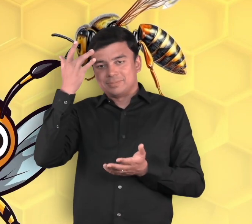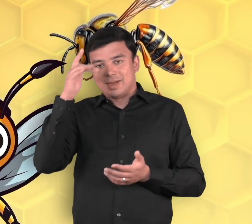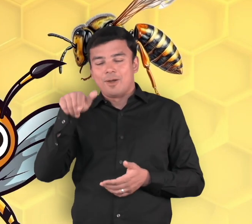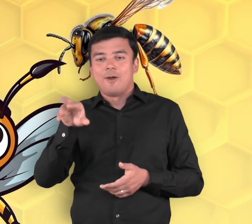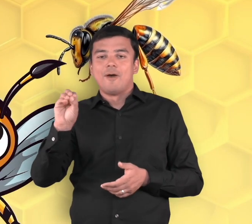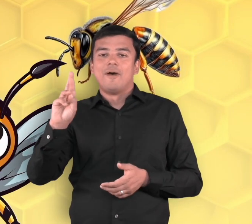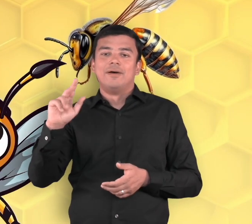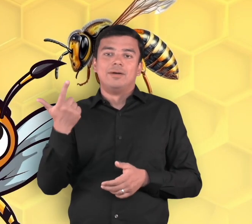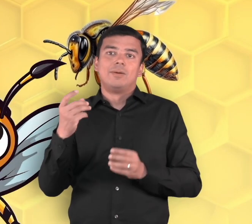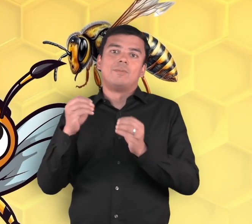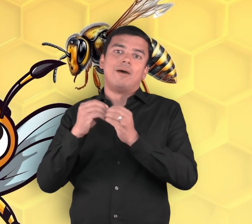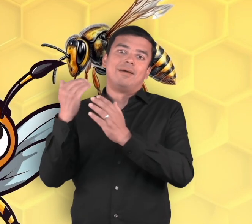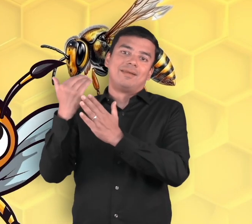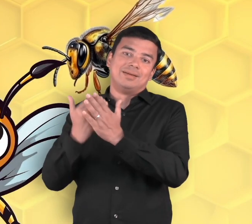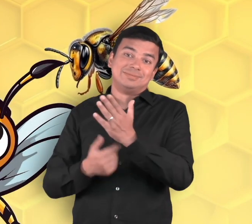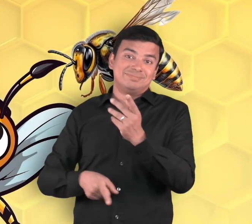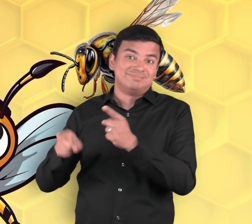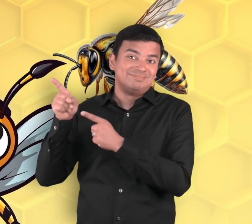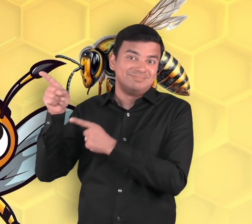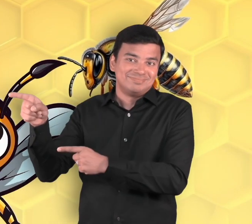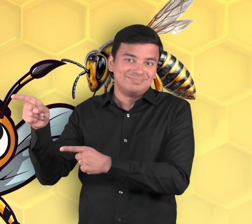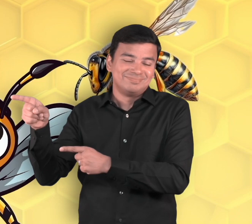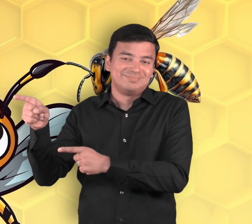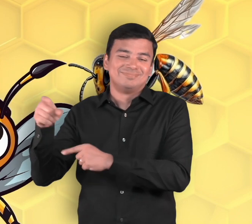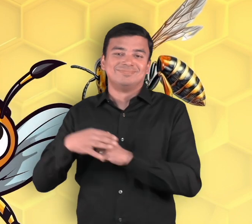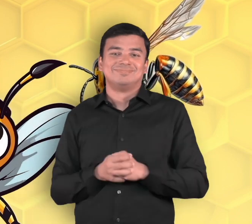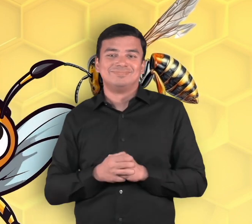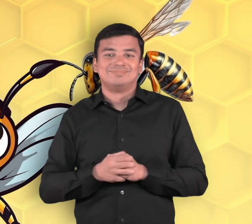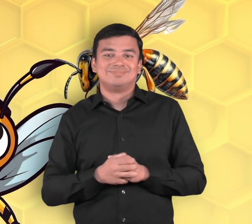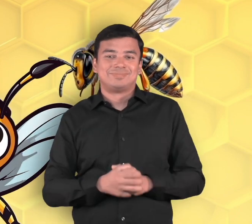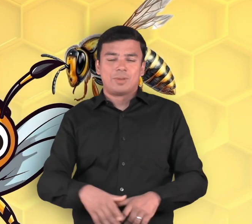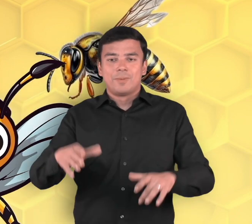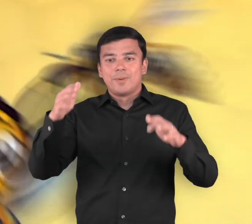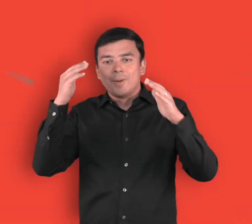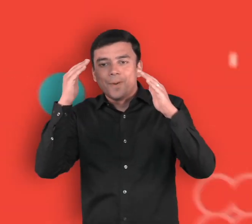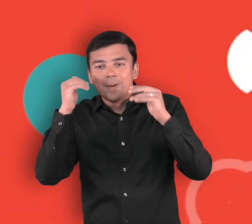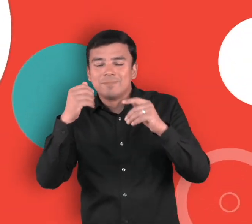check out learnbright.org for even more lesson plans.